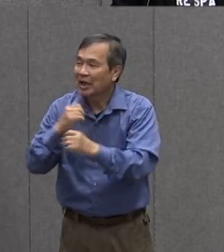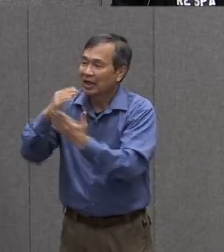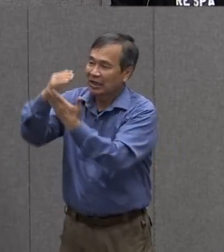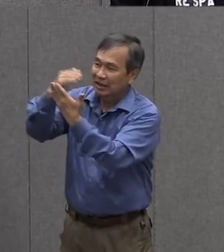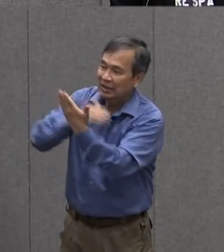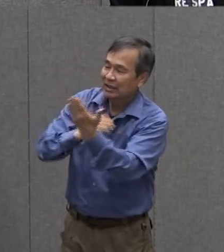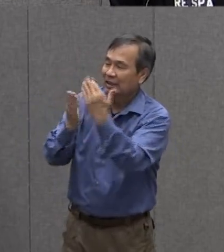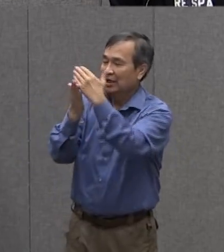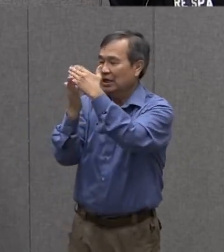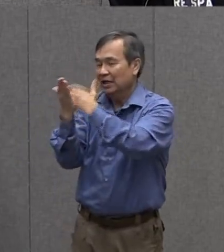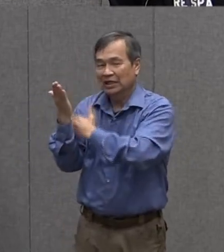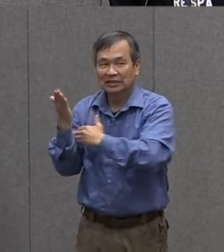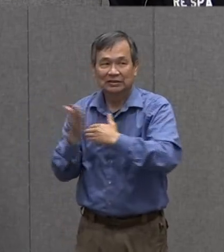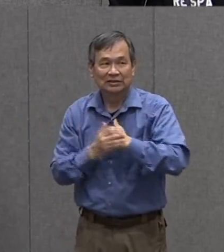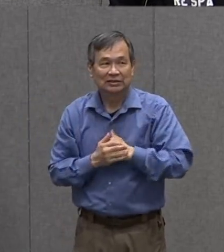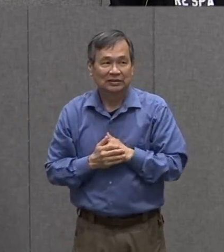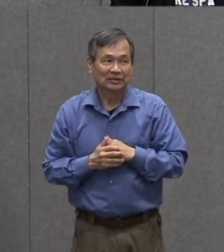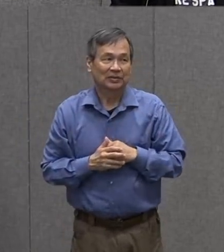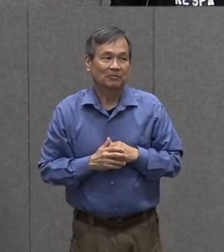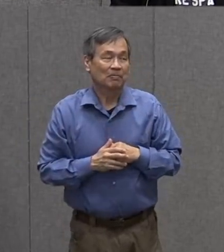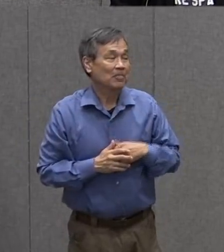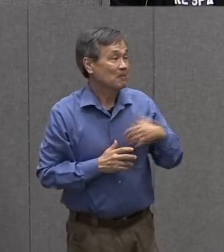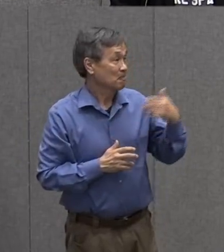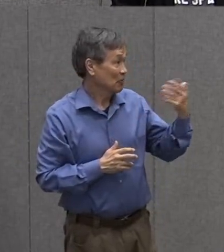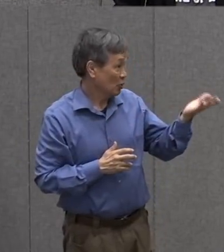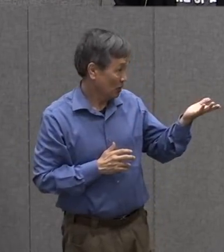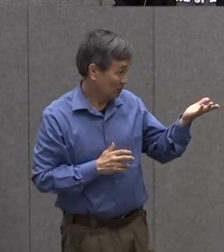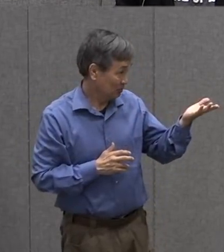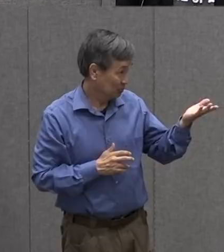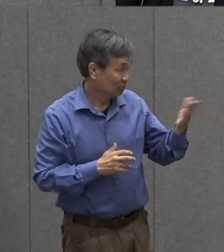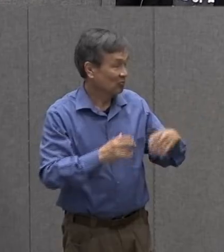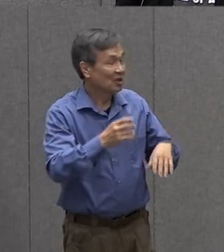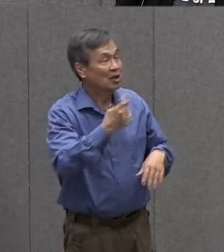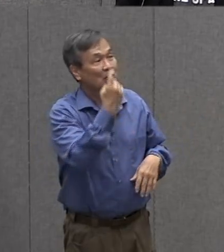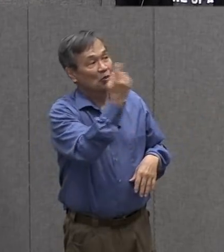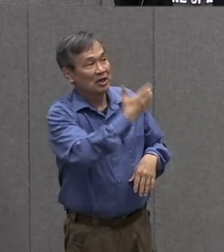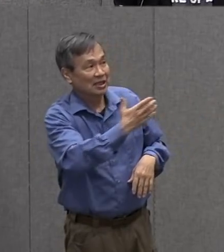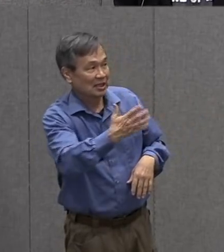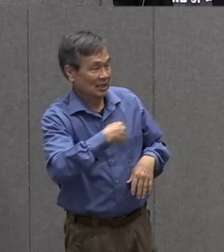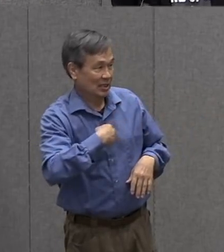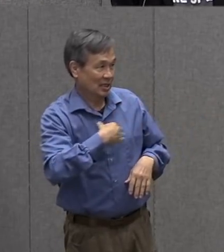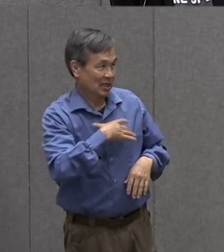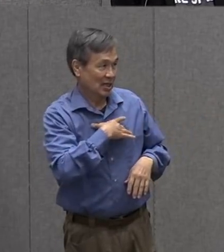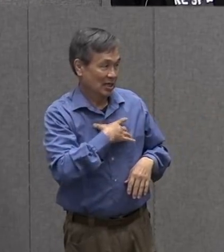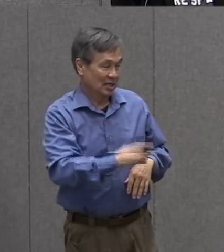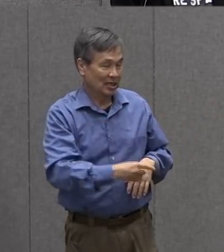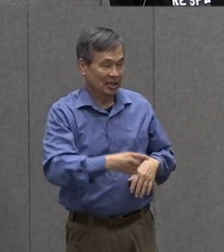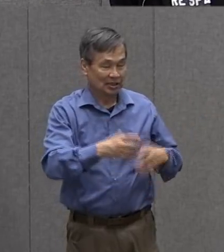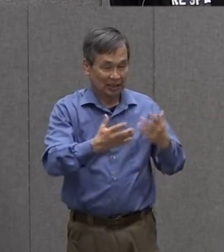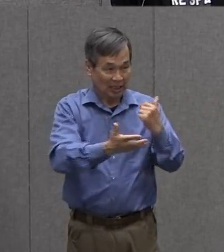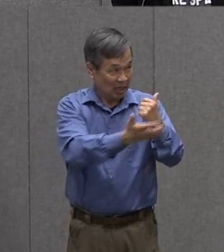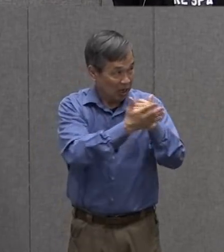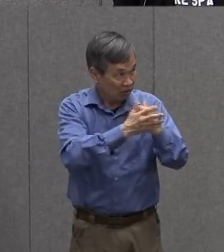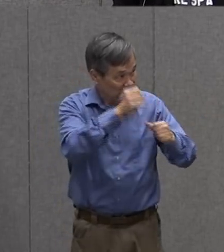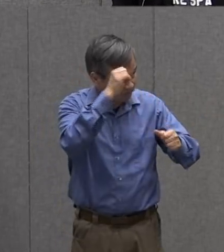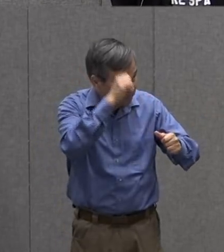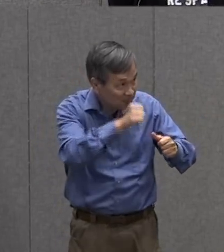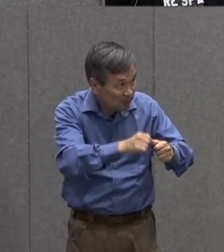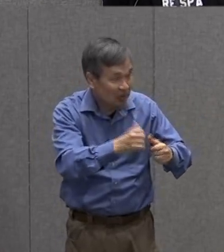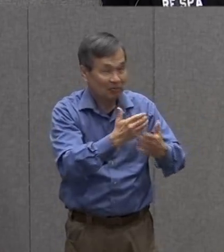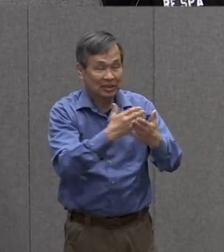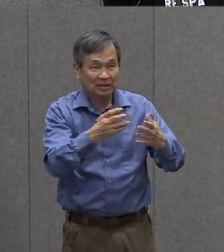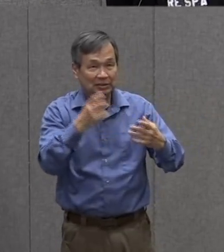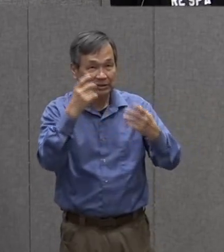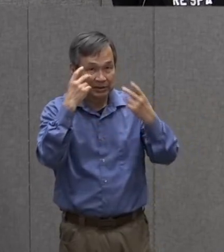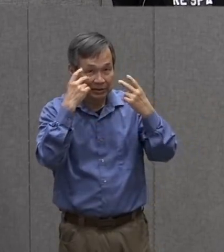what we're seeing outside well one way that i like to keep track of things that i